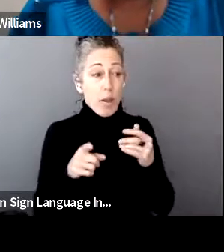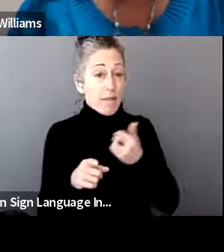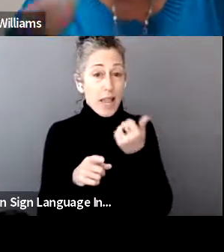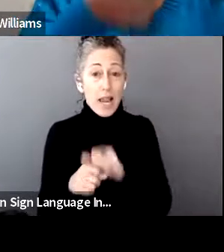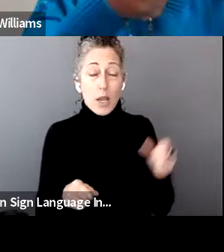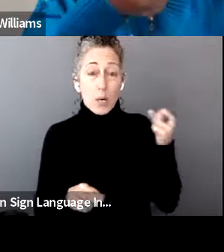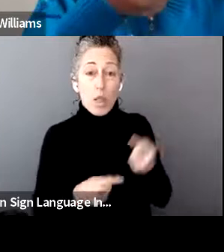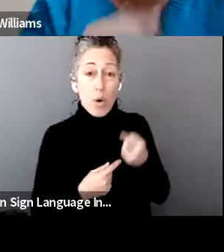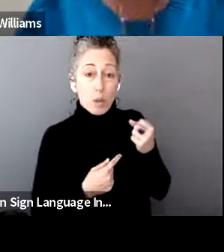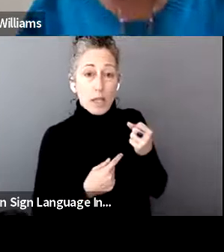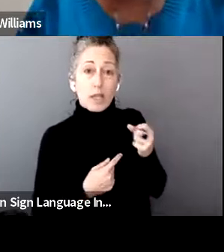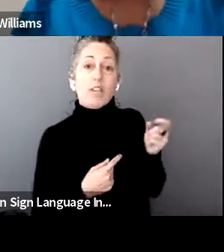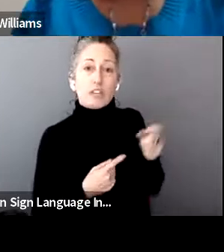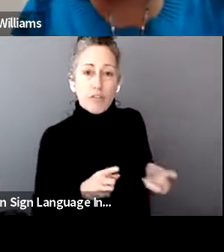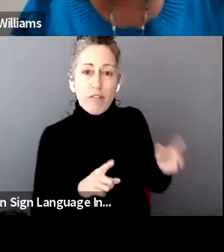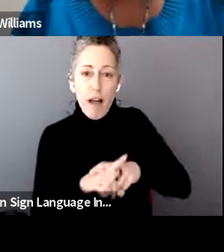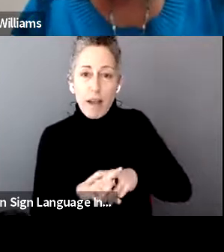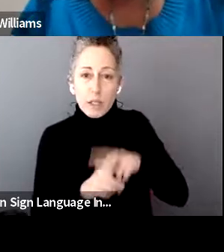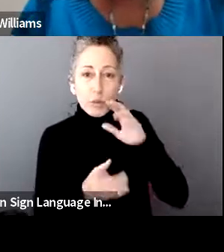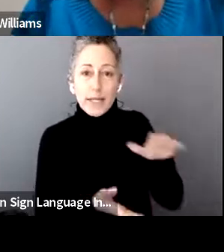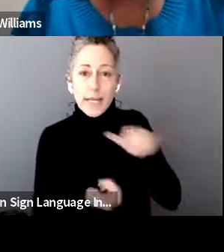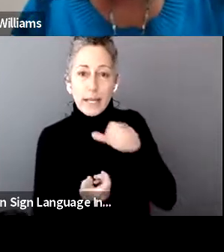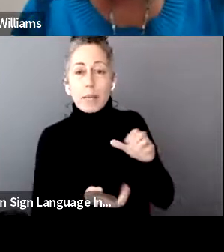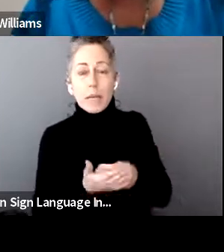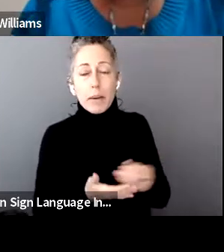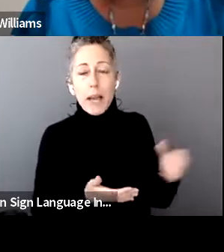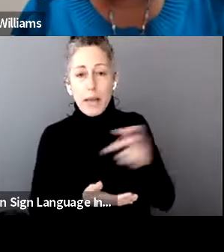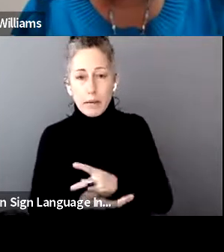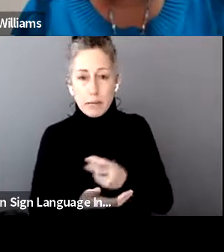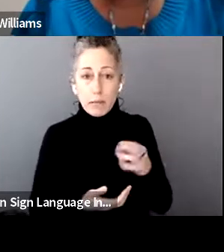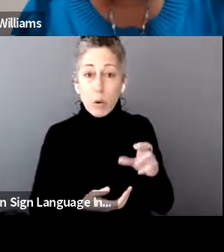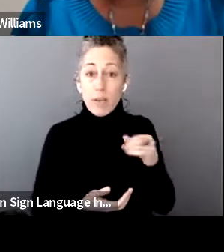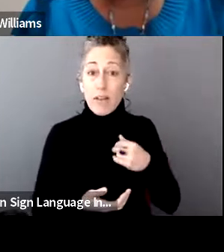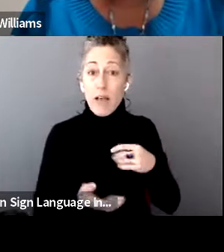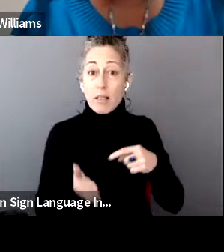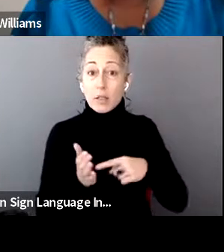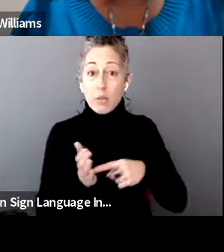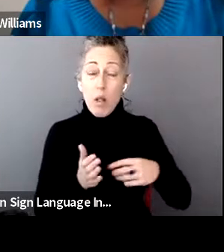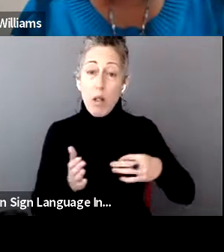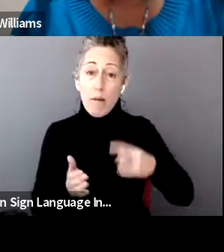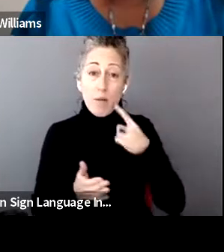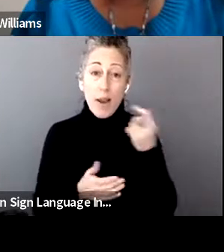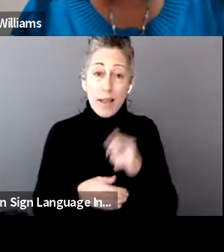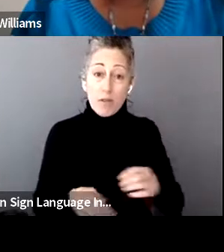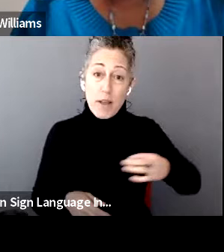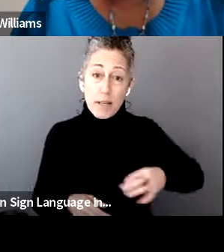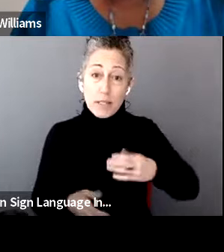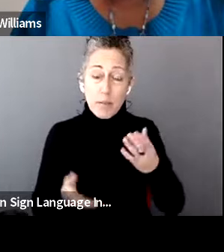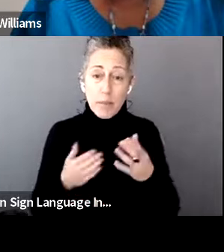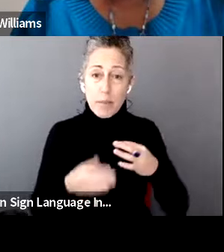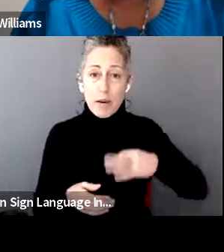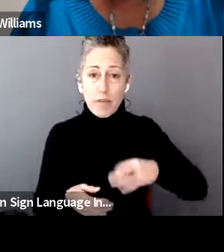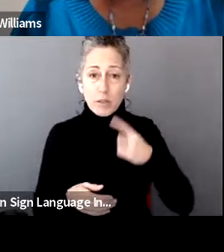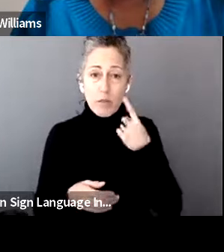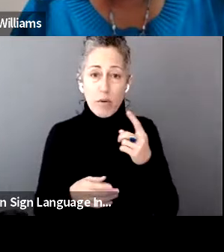that they should file to get that back, or if they're eligible for any credits, they may, it may be beneficial for them to go ahead and